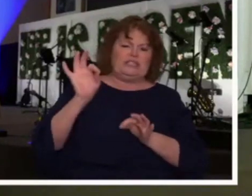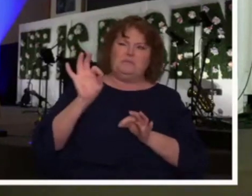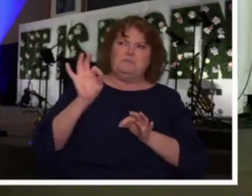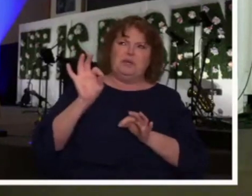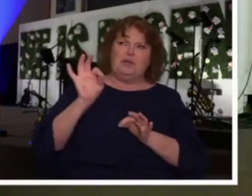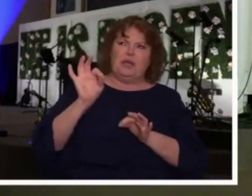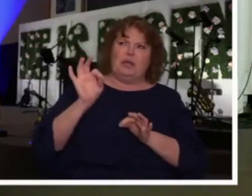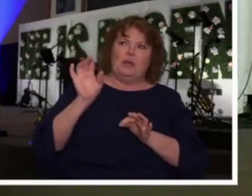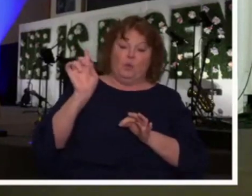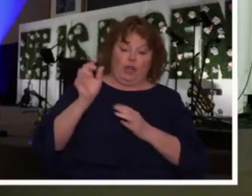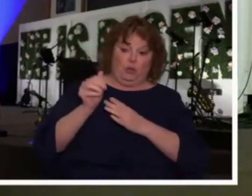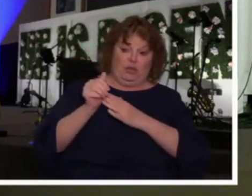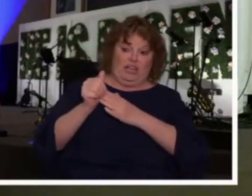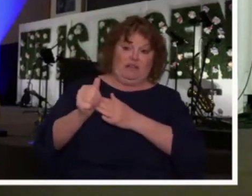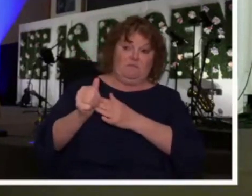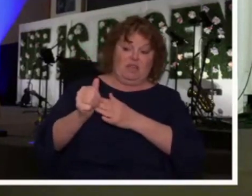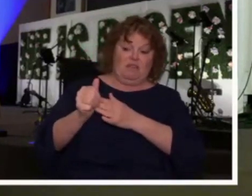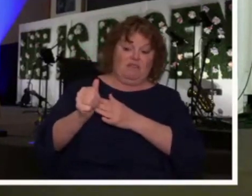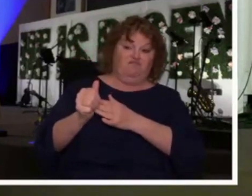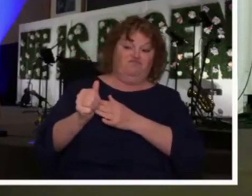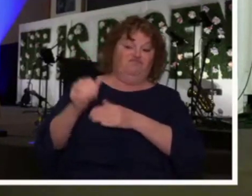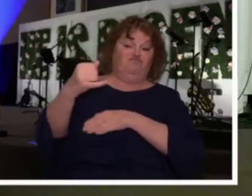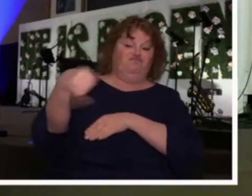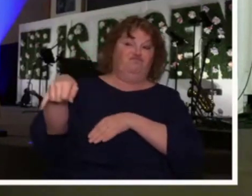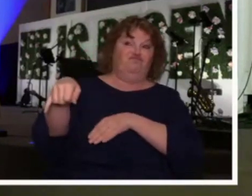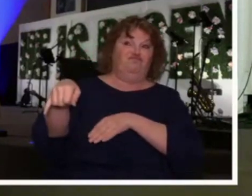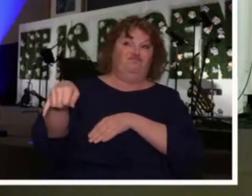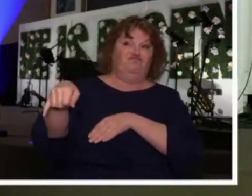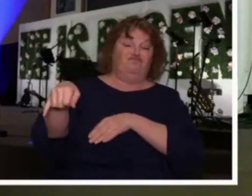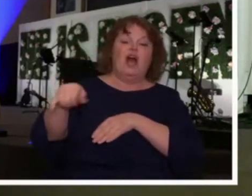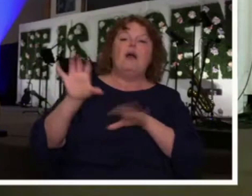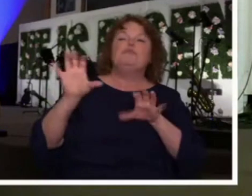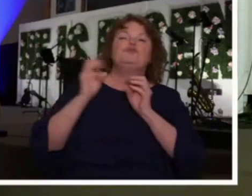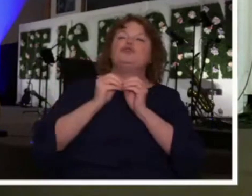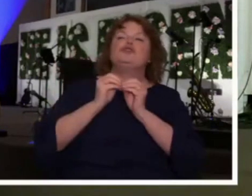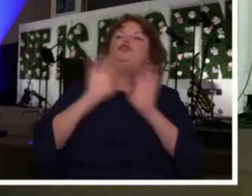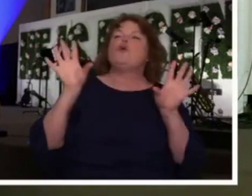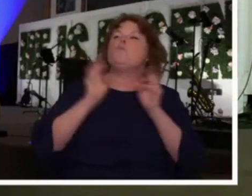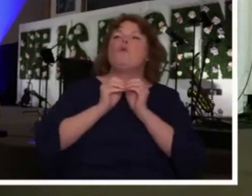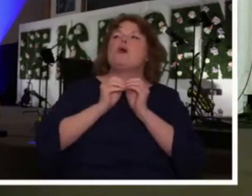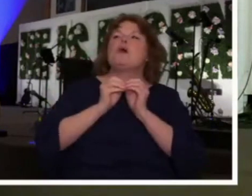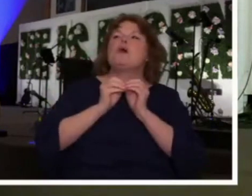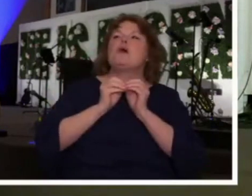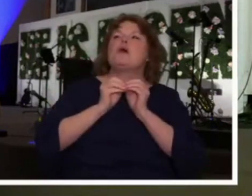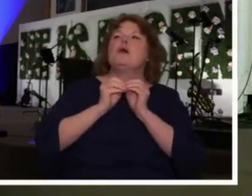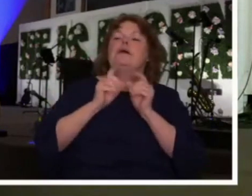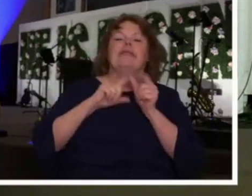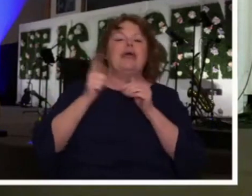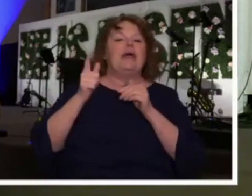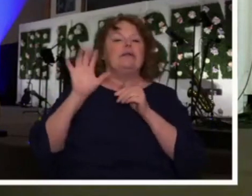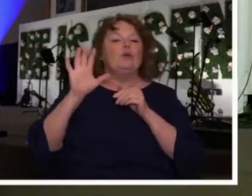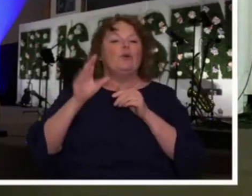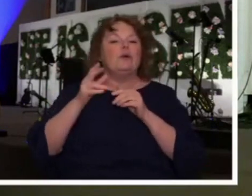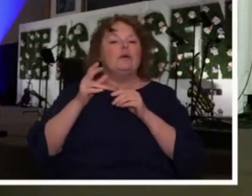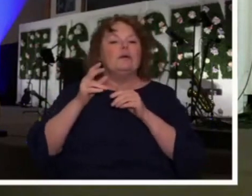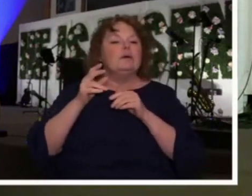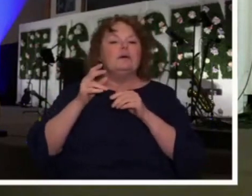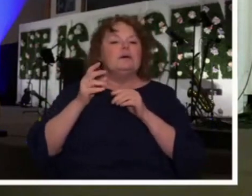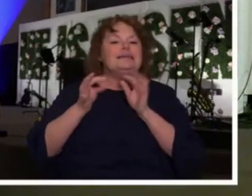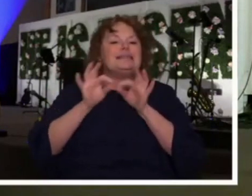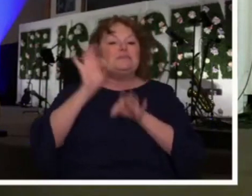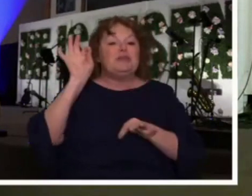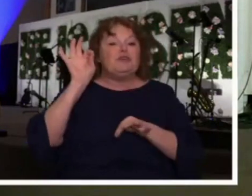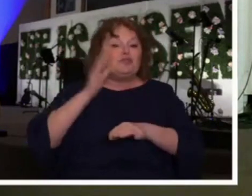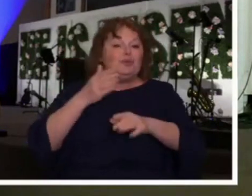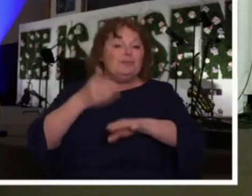are willing to go in obedience and we tell Him, I won't go any far, that that is the moment that you cap your spiritual growth. It will stop